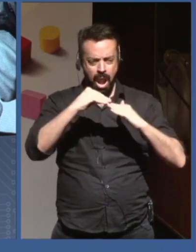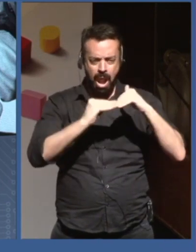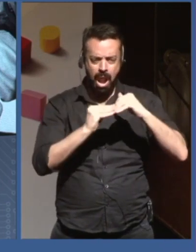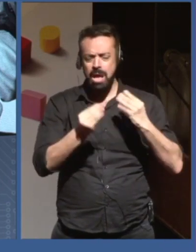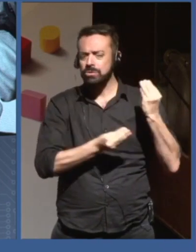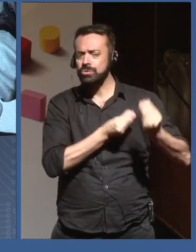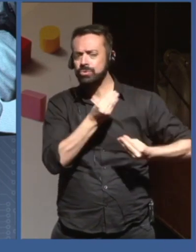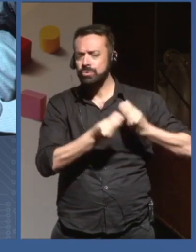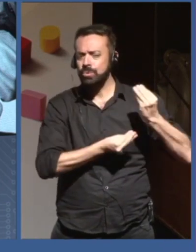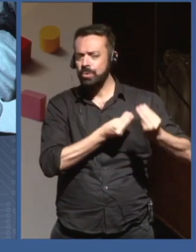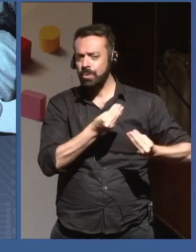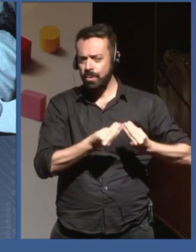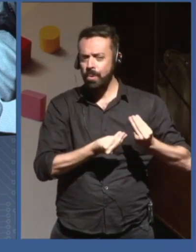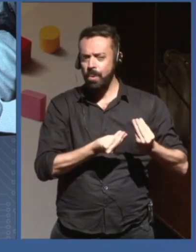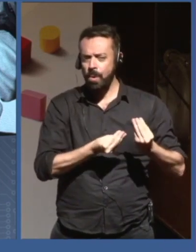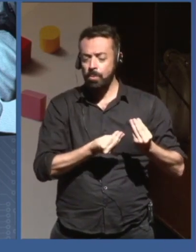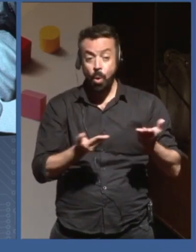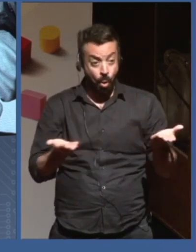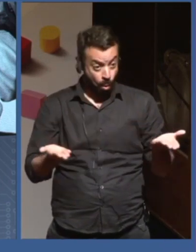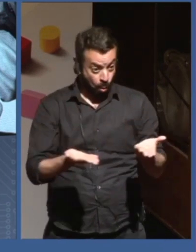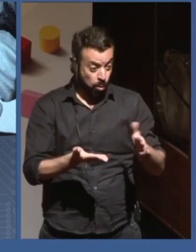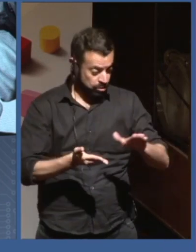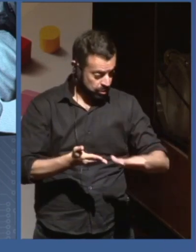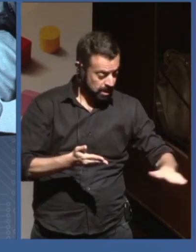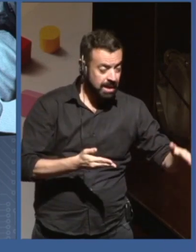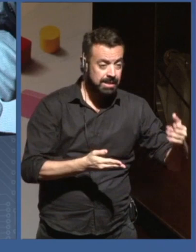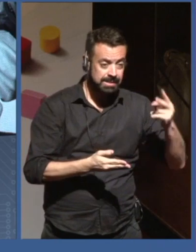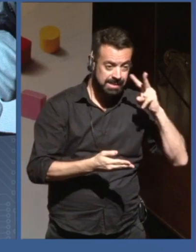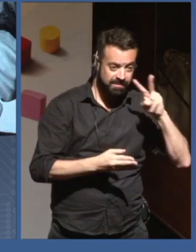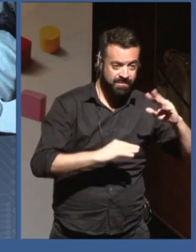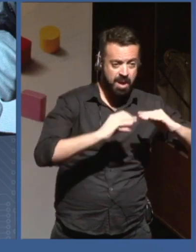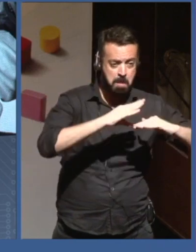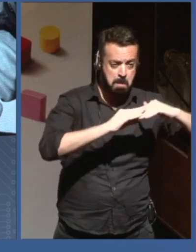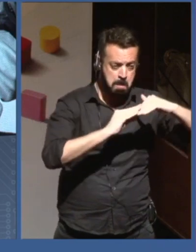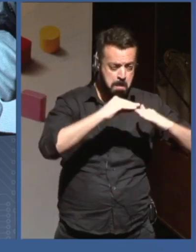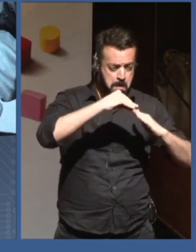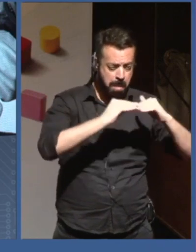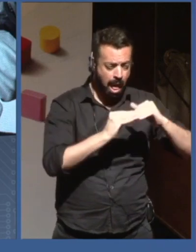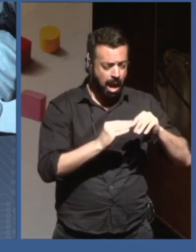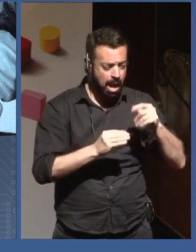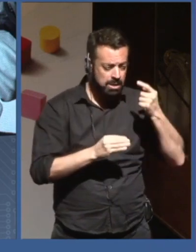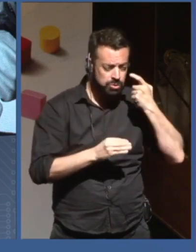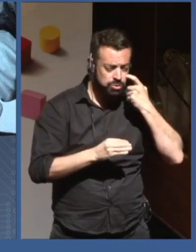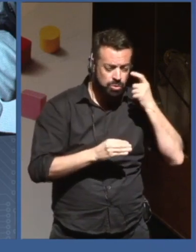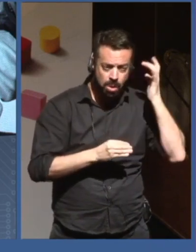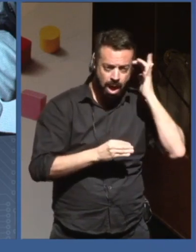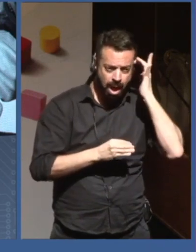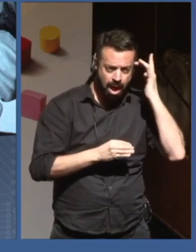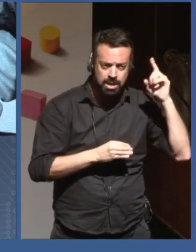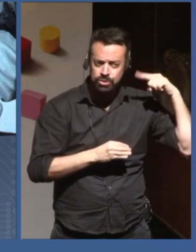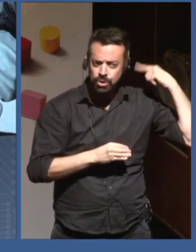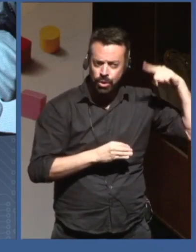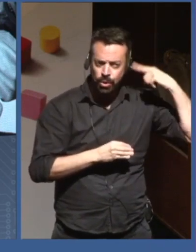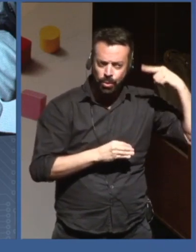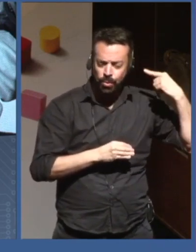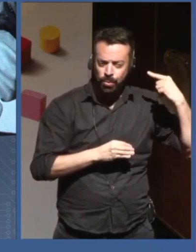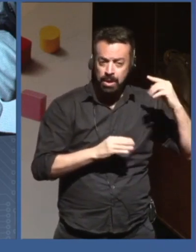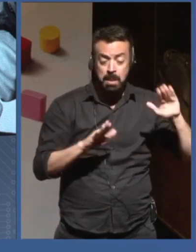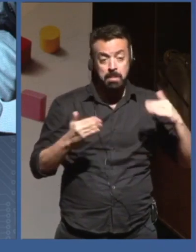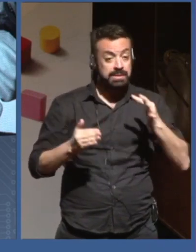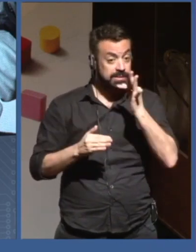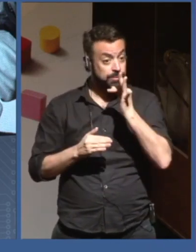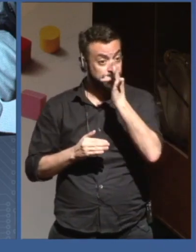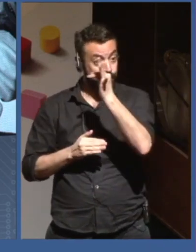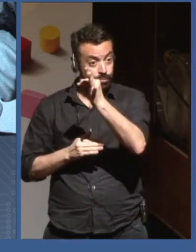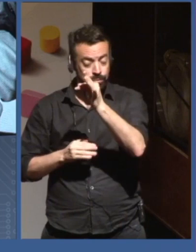that where our children, if we think in general terms, will go back and look at and say, wow, like, how on earth did you do